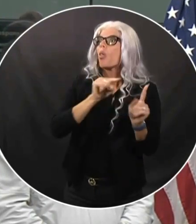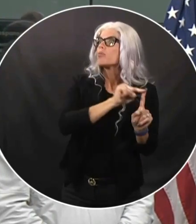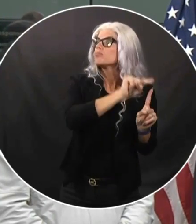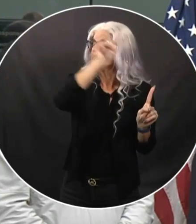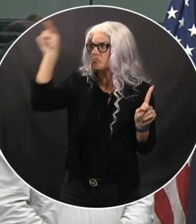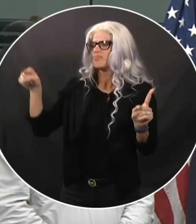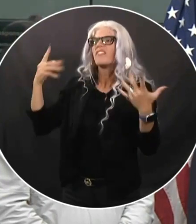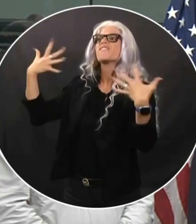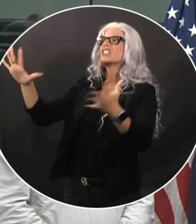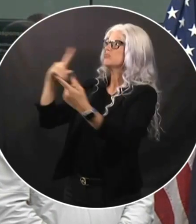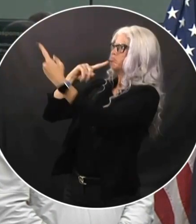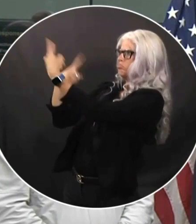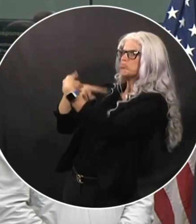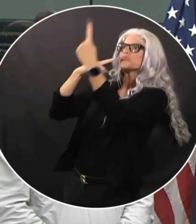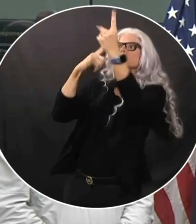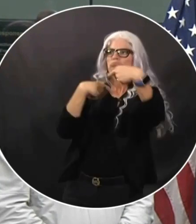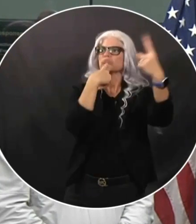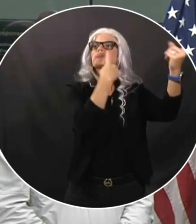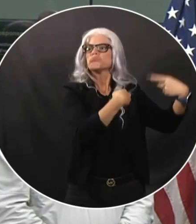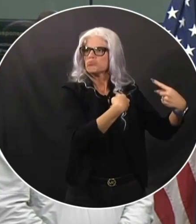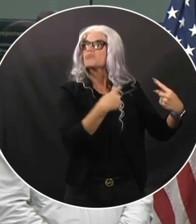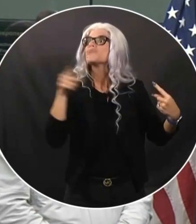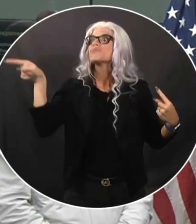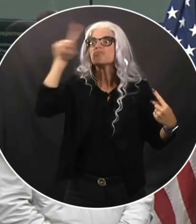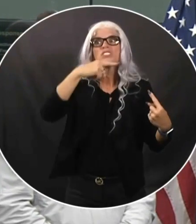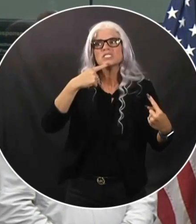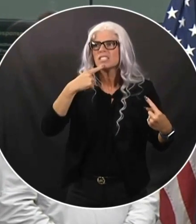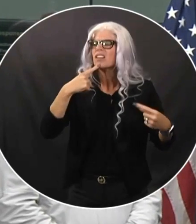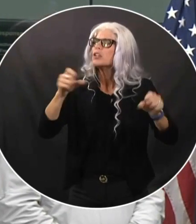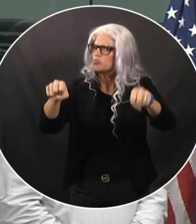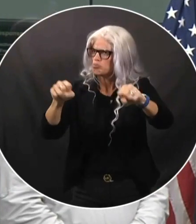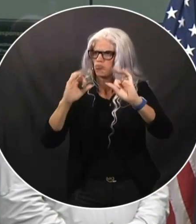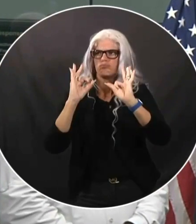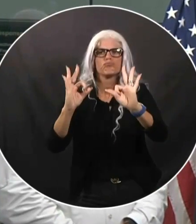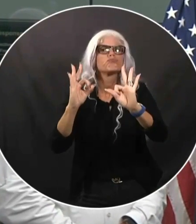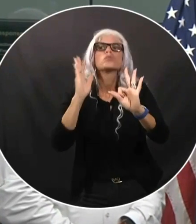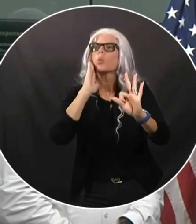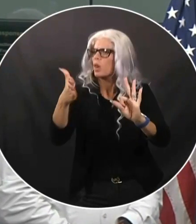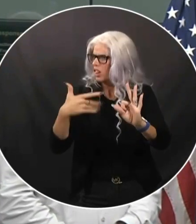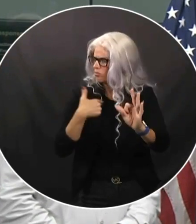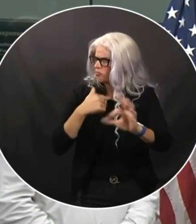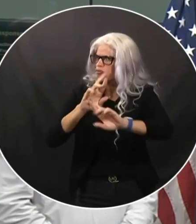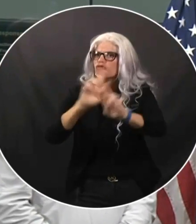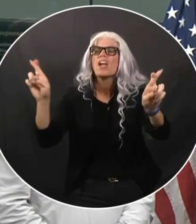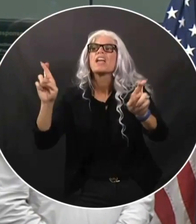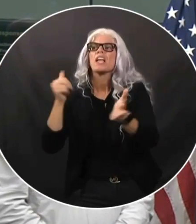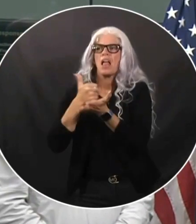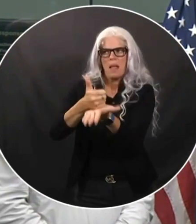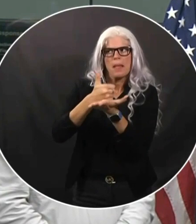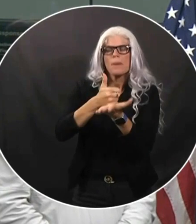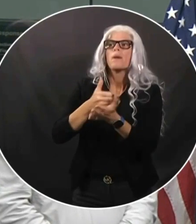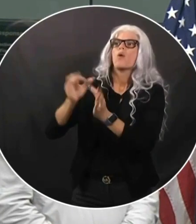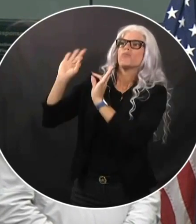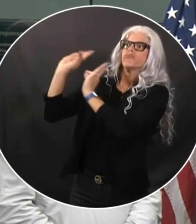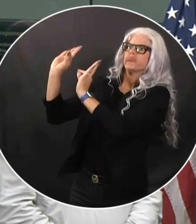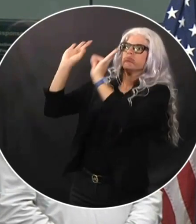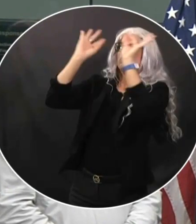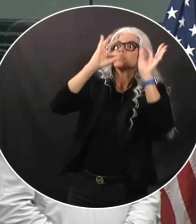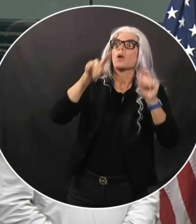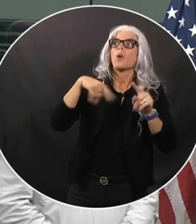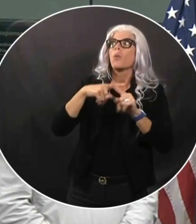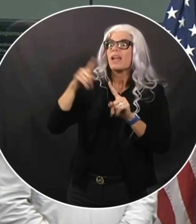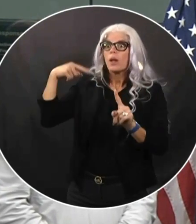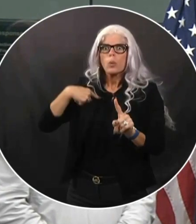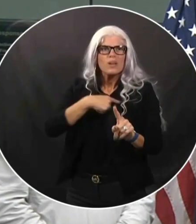promptness to be able to provide additional resources as we find gaps and seams in our own ability to